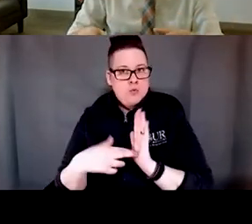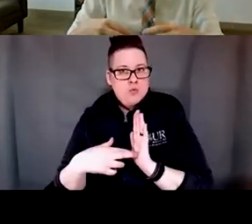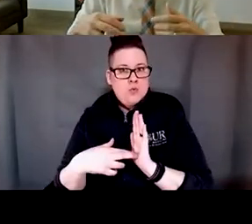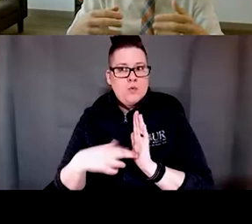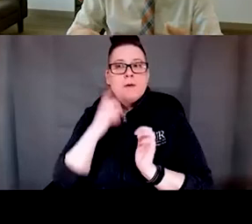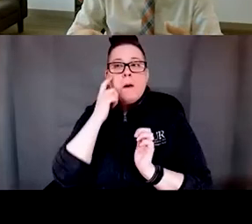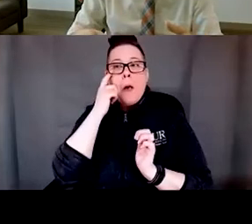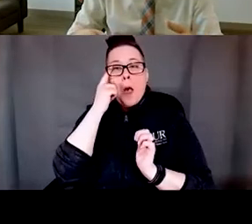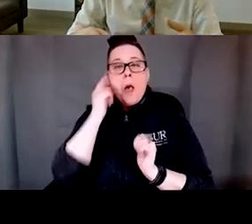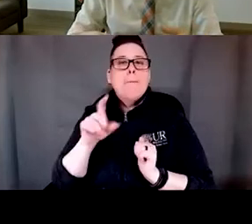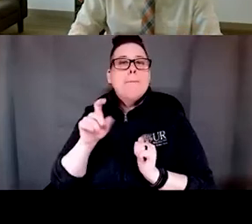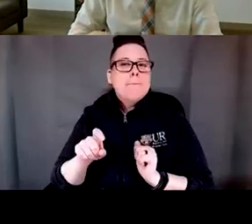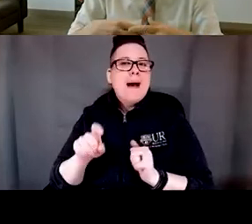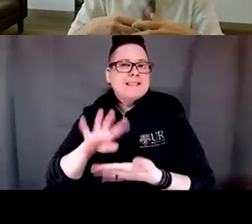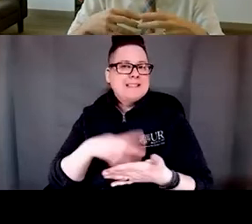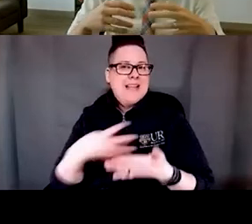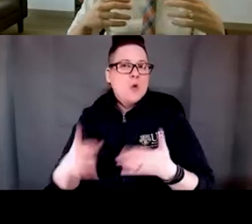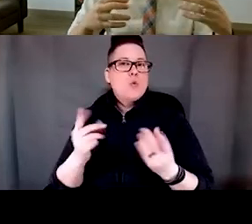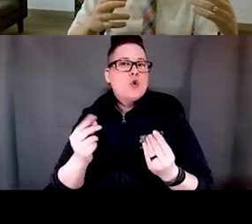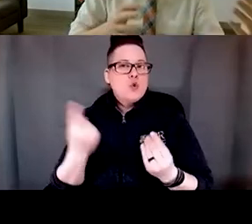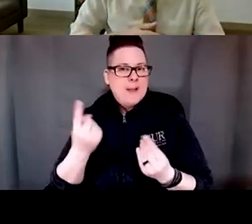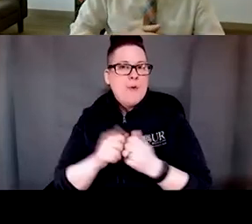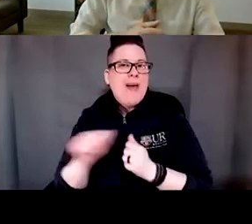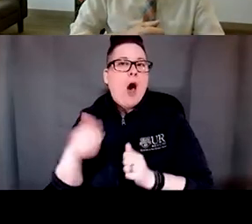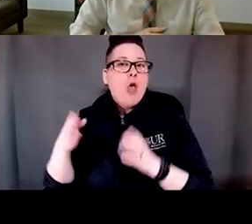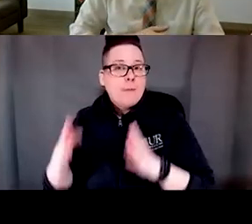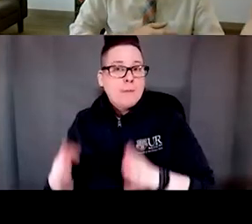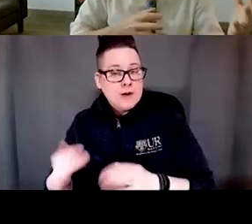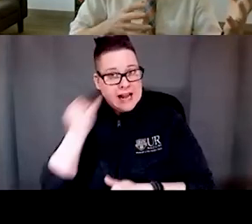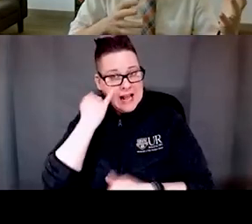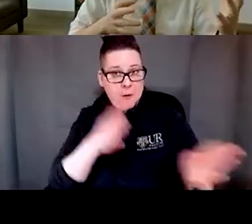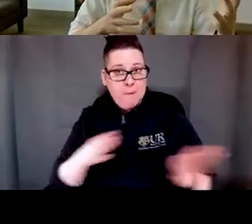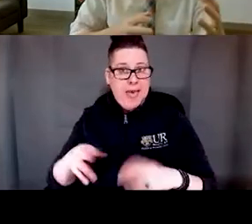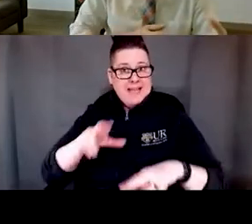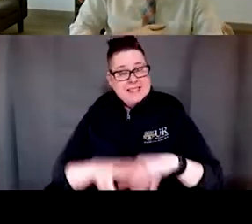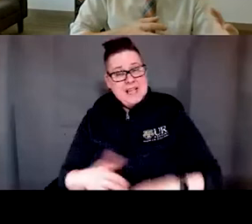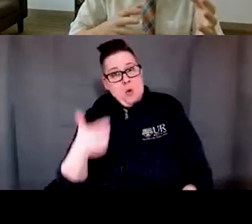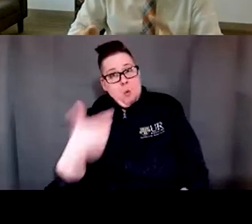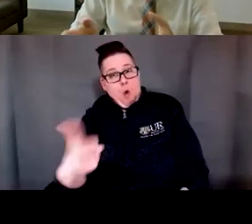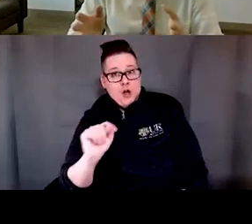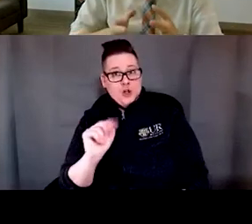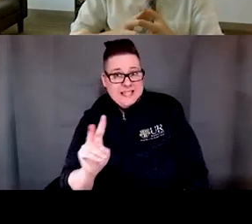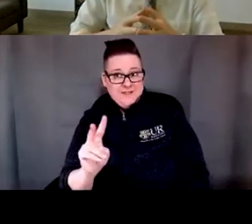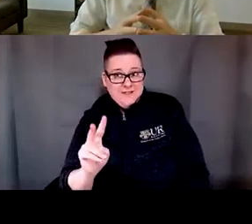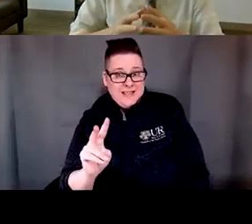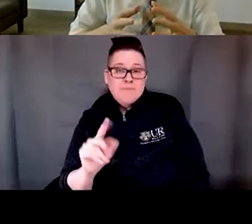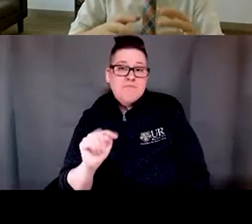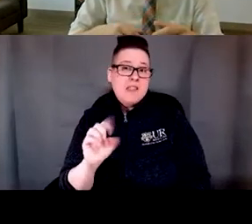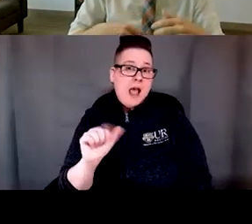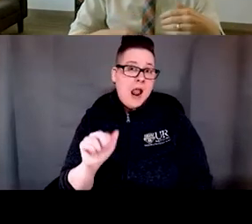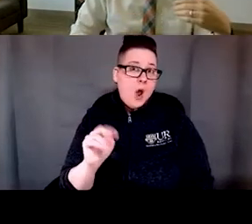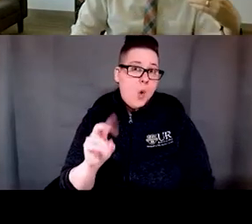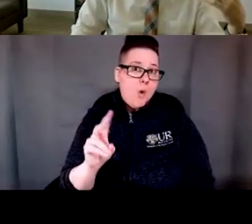person. It has to be done with another person. So if they're going to be sitting and watching, let's say TV, telenovela,